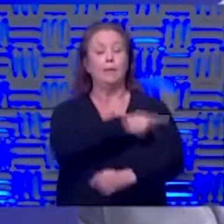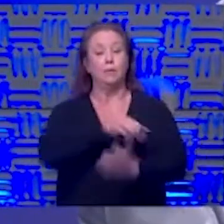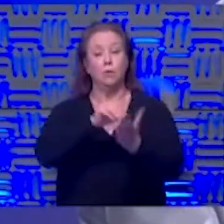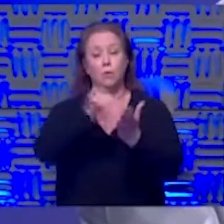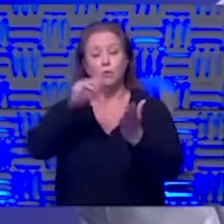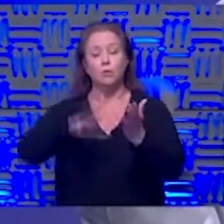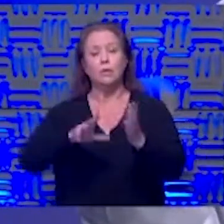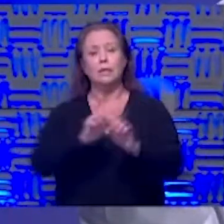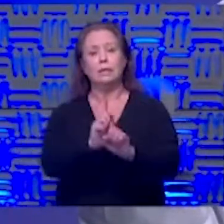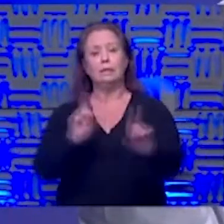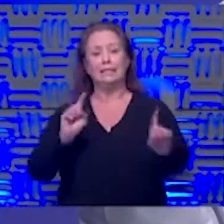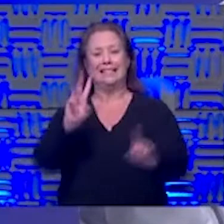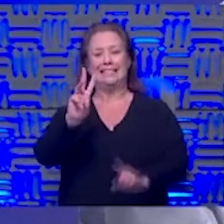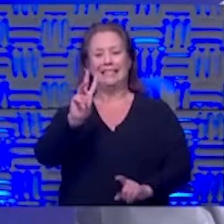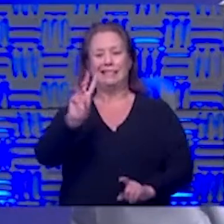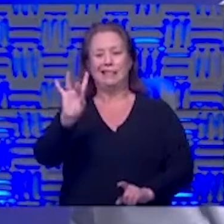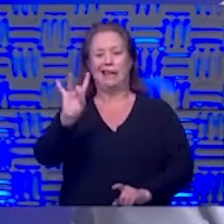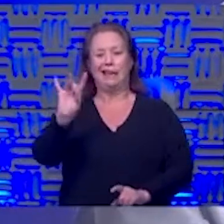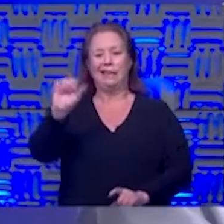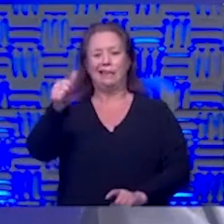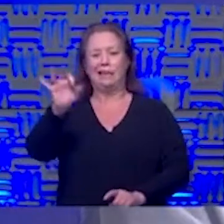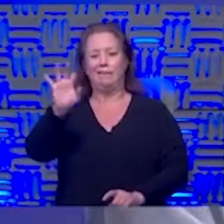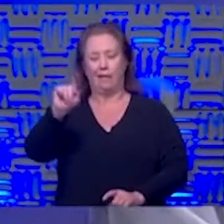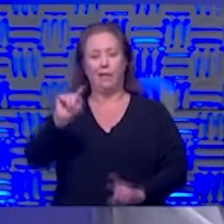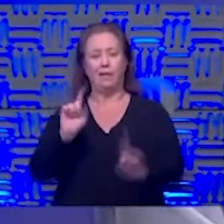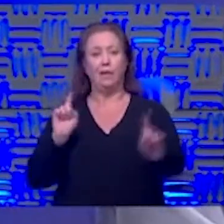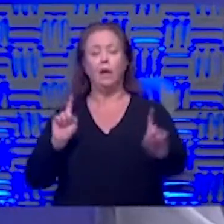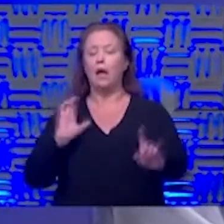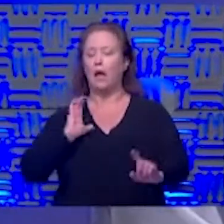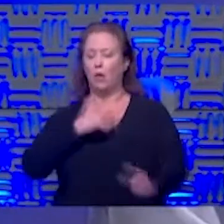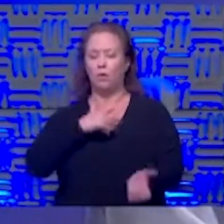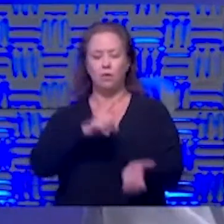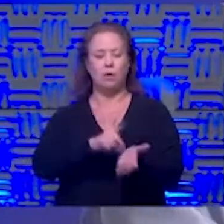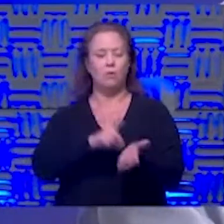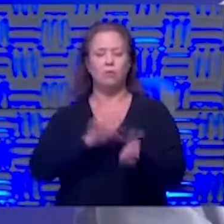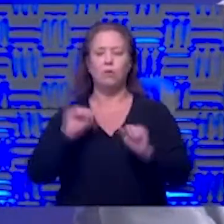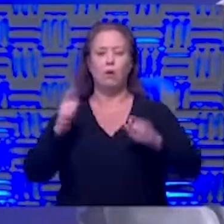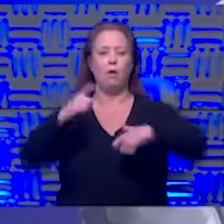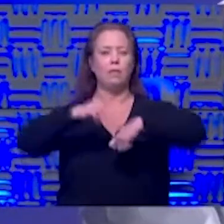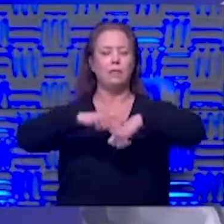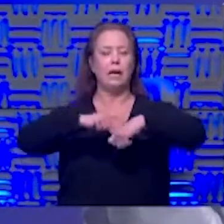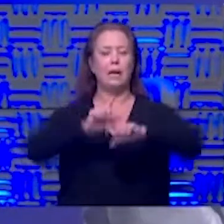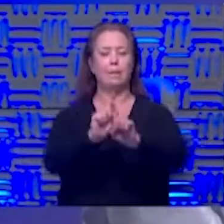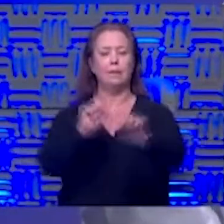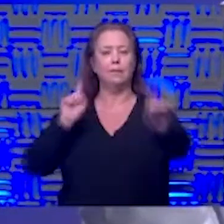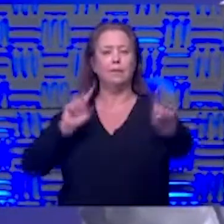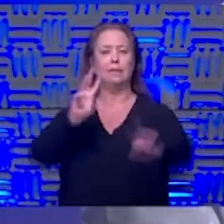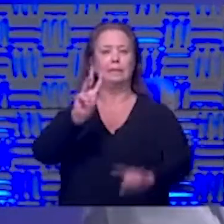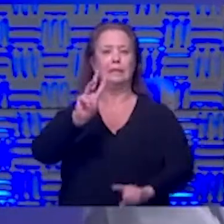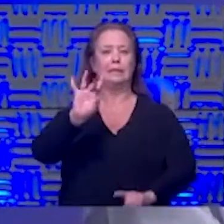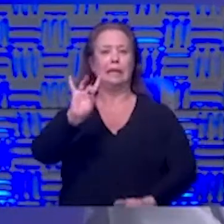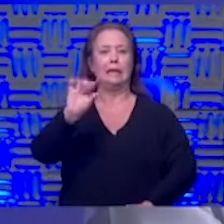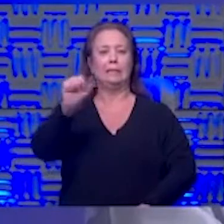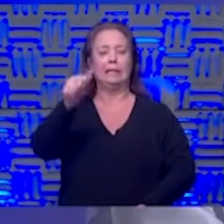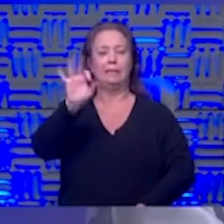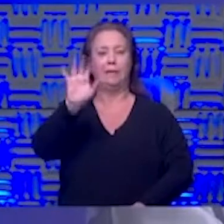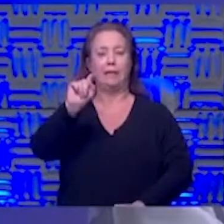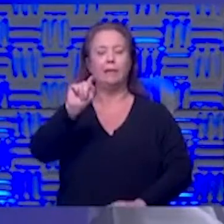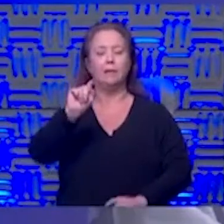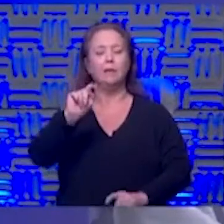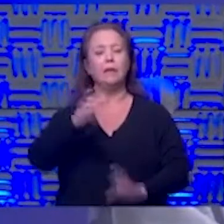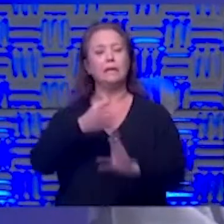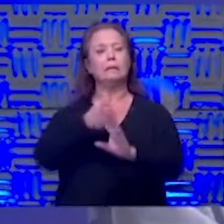student maintain six to eight to ten feet apart our physicians do it all the time maintaining six to eight ten feet apart except when we're having to